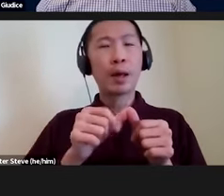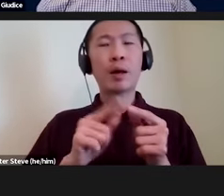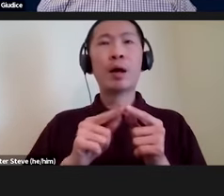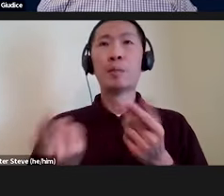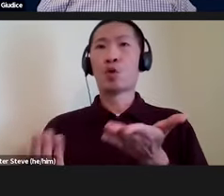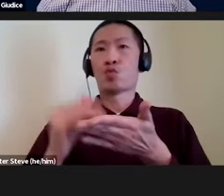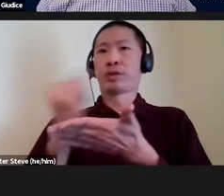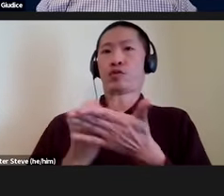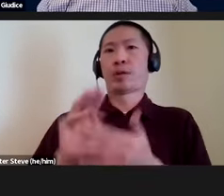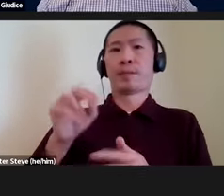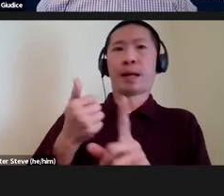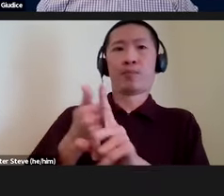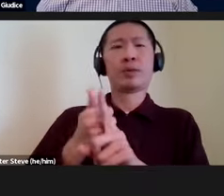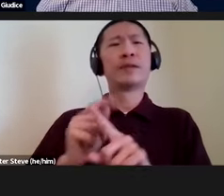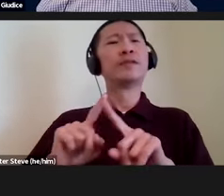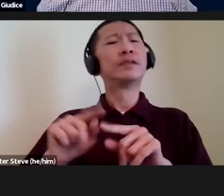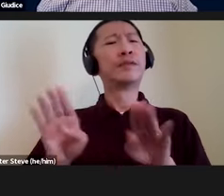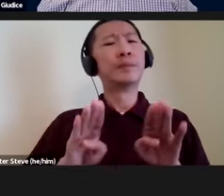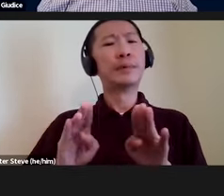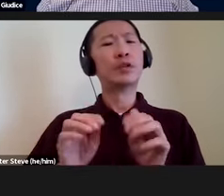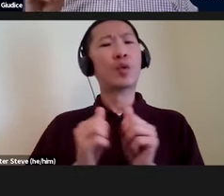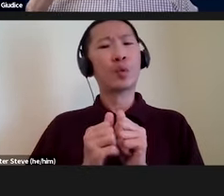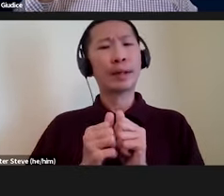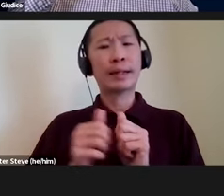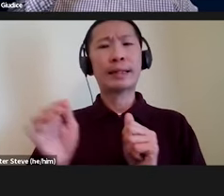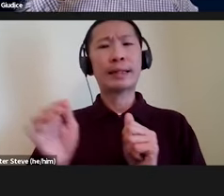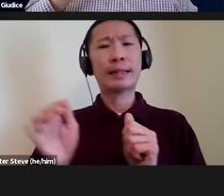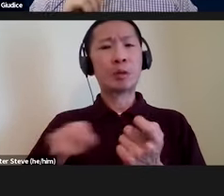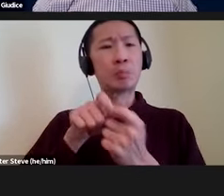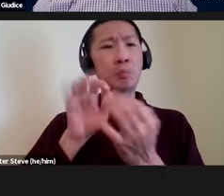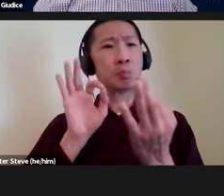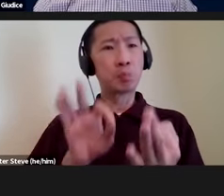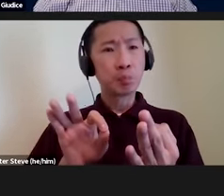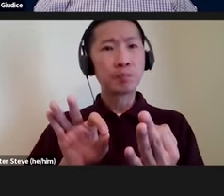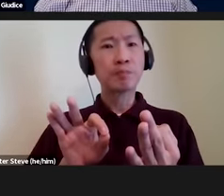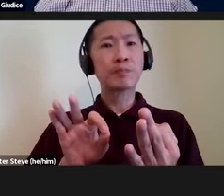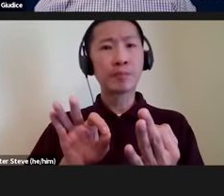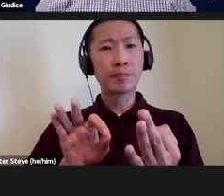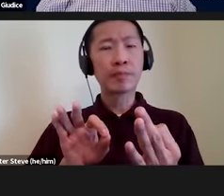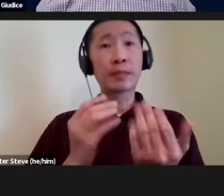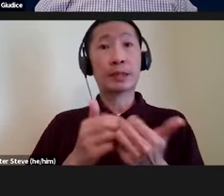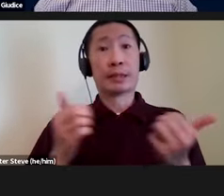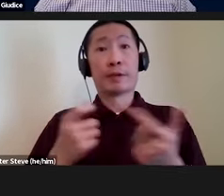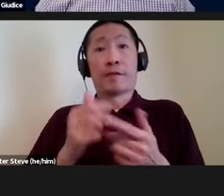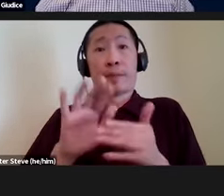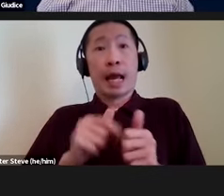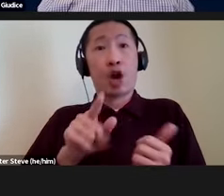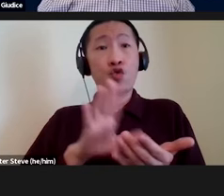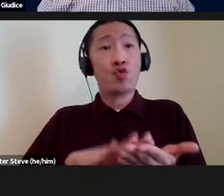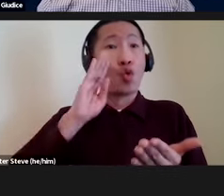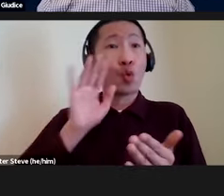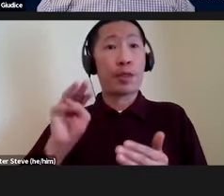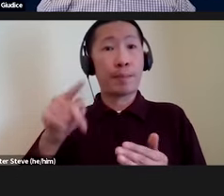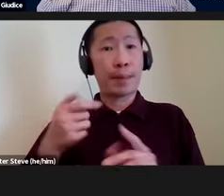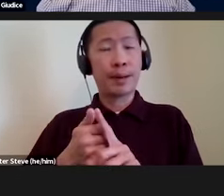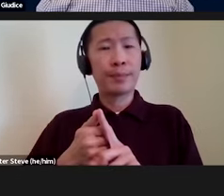map, or various other behaviors with similar accuracy, independent of how you actually learn the map. And it